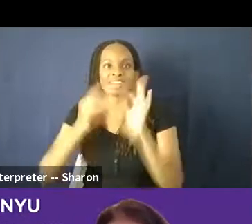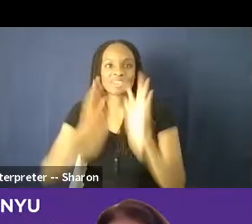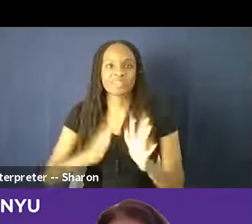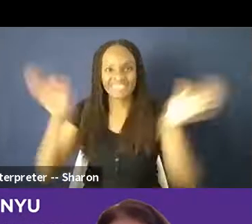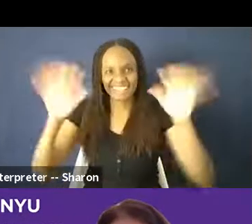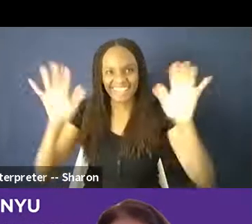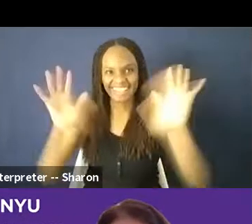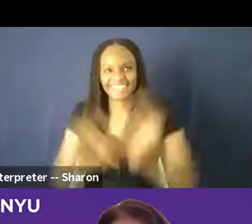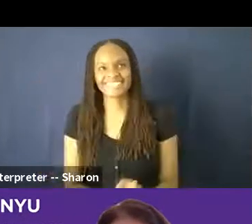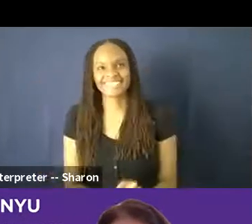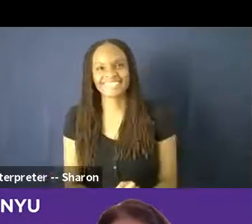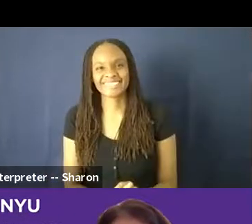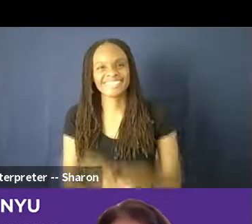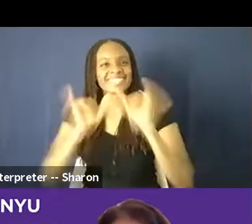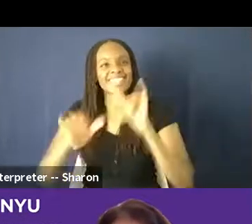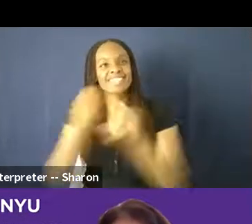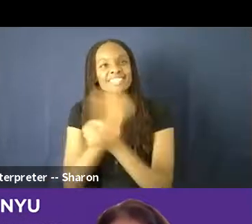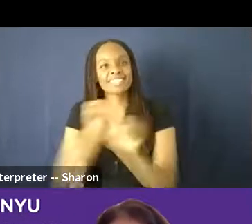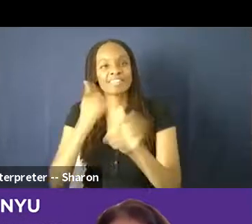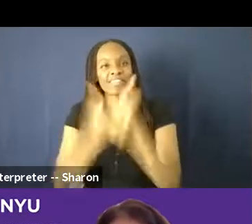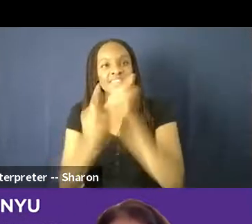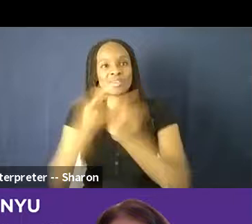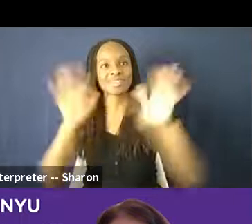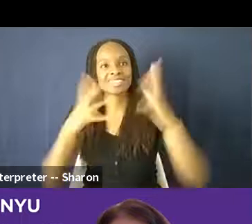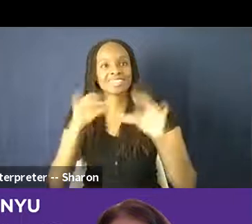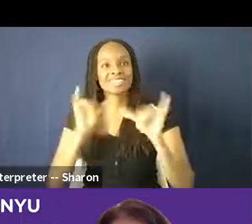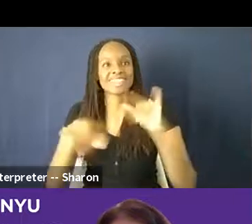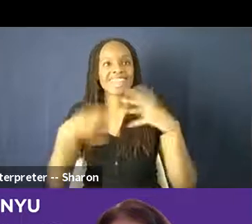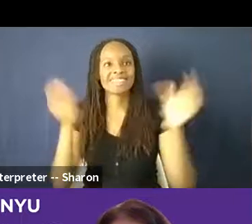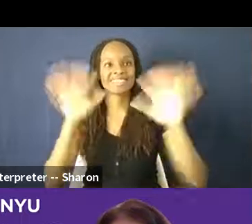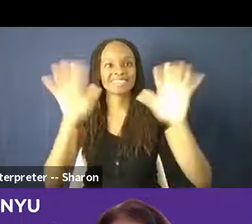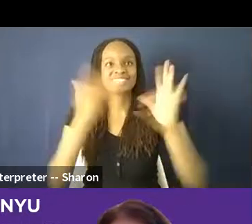And stay safe, everybody. Stay healthy. Good night.